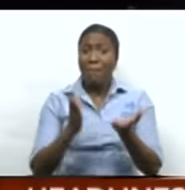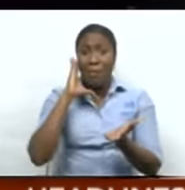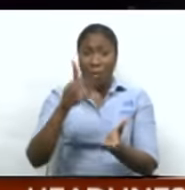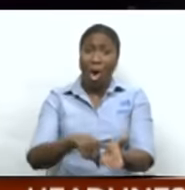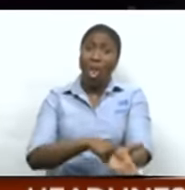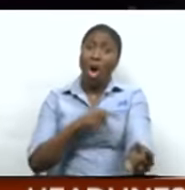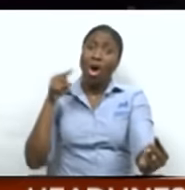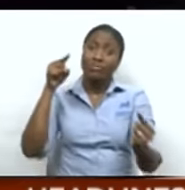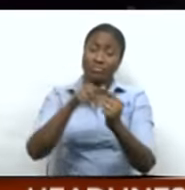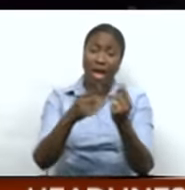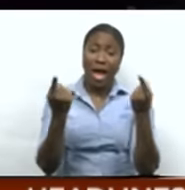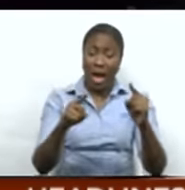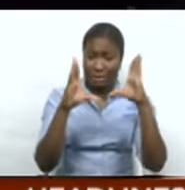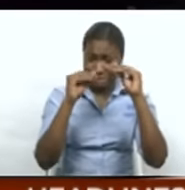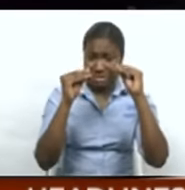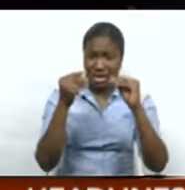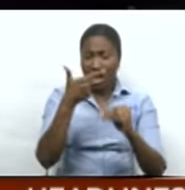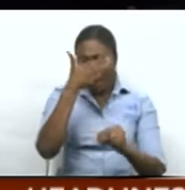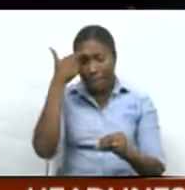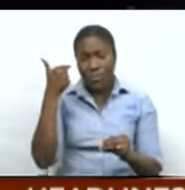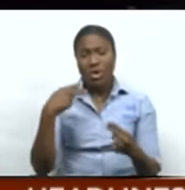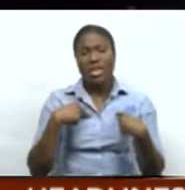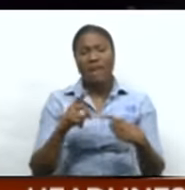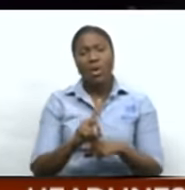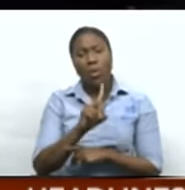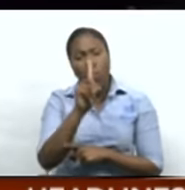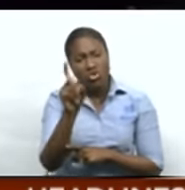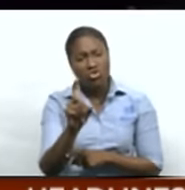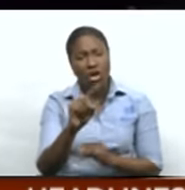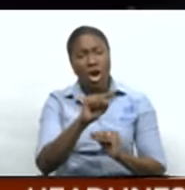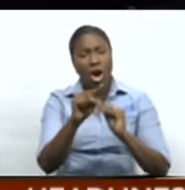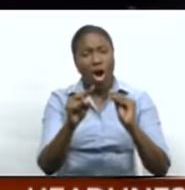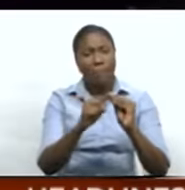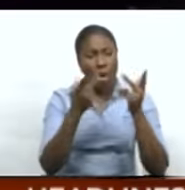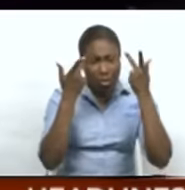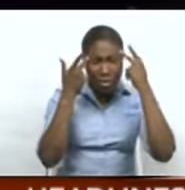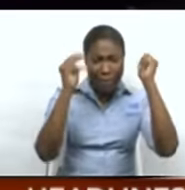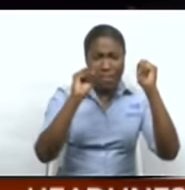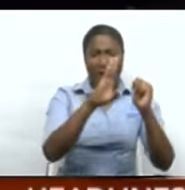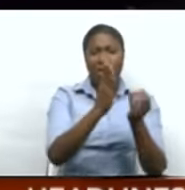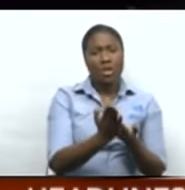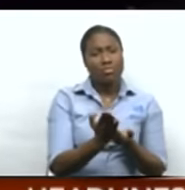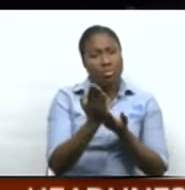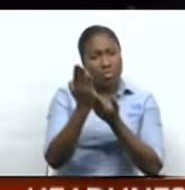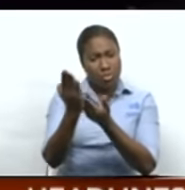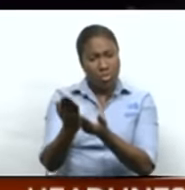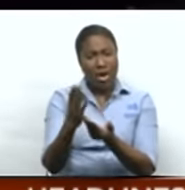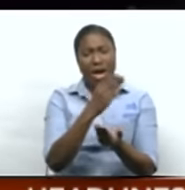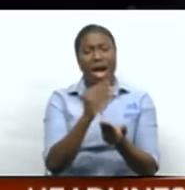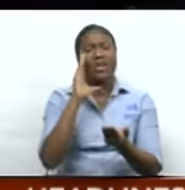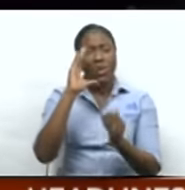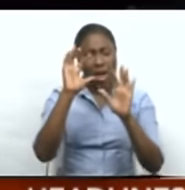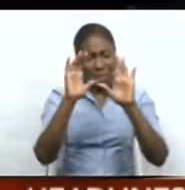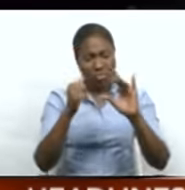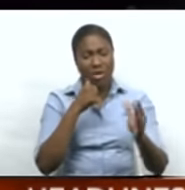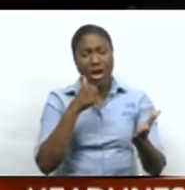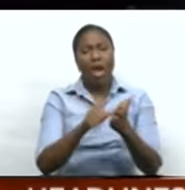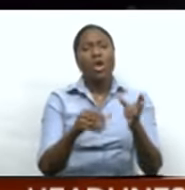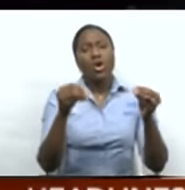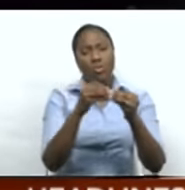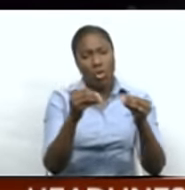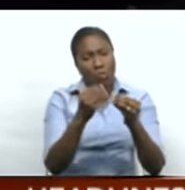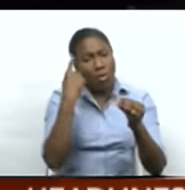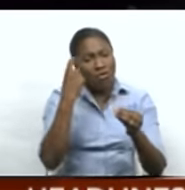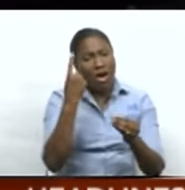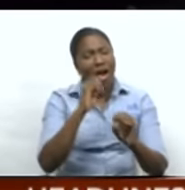CNC3 they have questions about the Prime Minister's proposals and plan to write him seeking clarification. Now it's unclear exactly what they